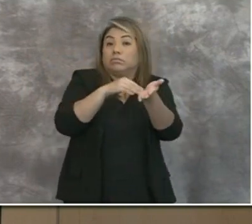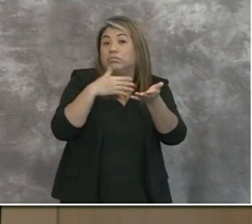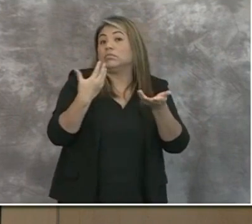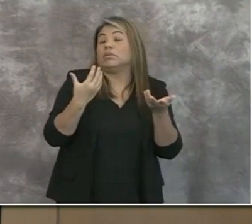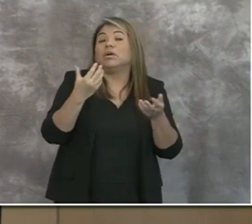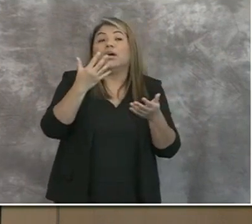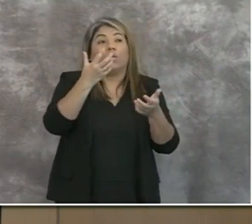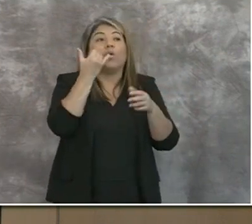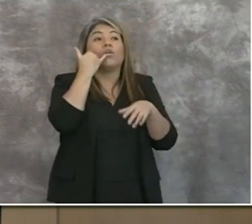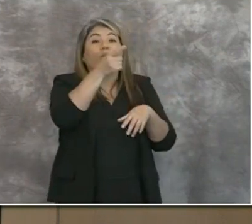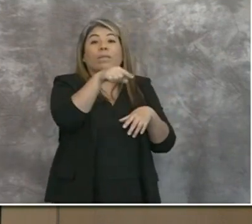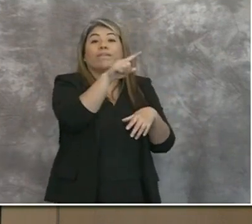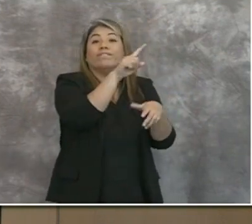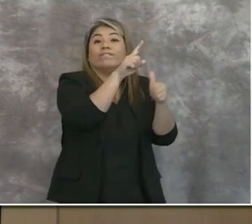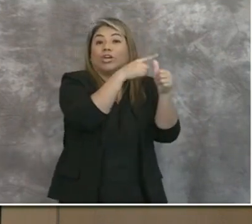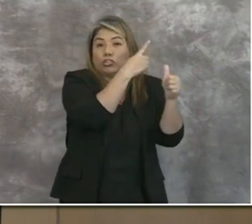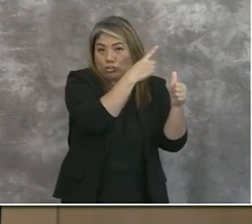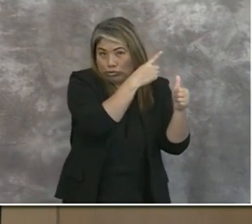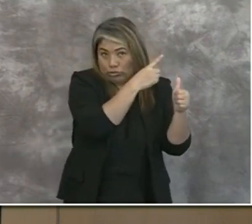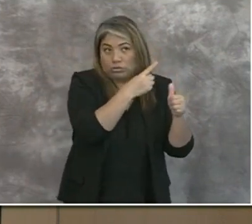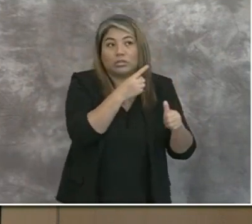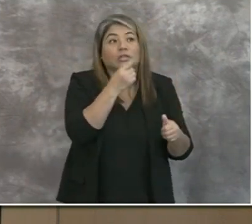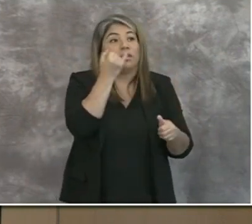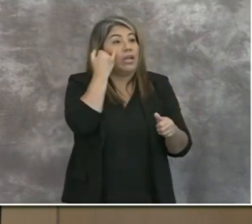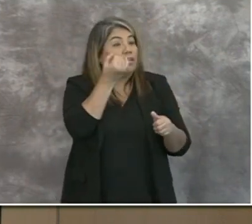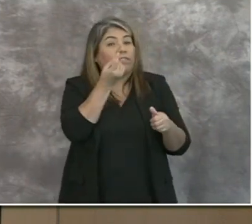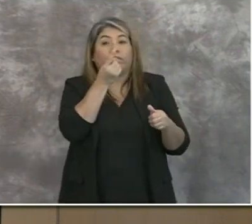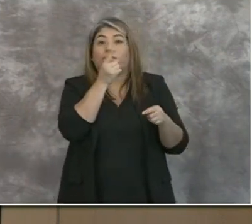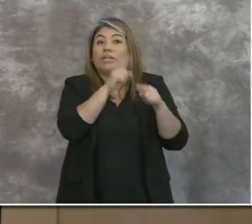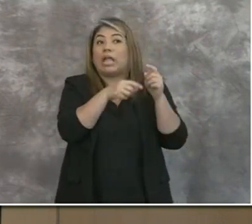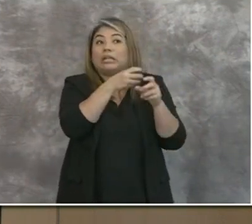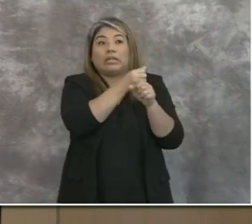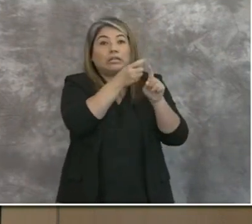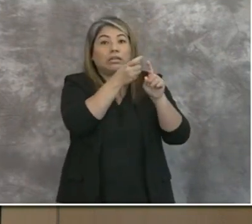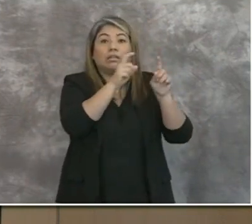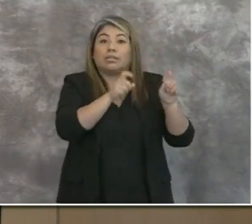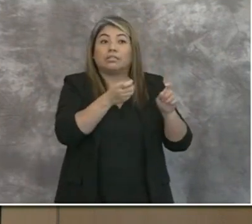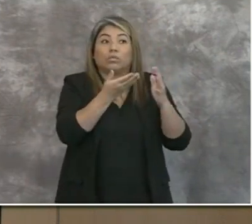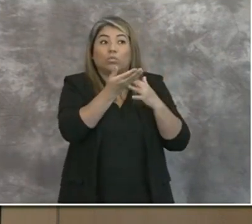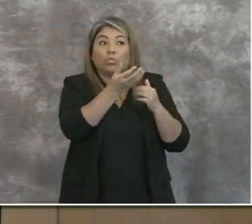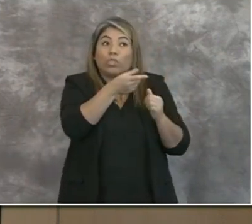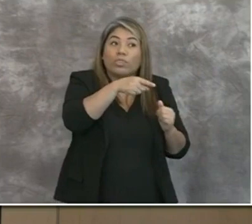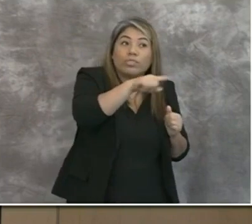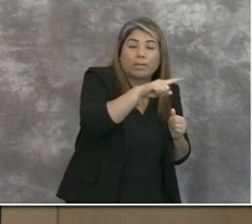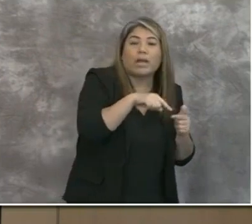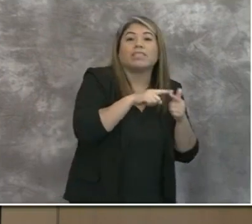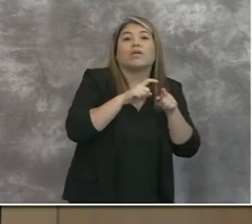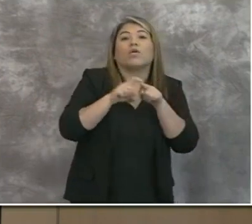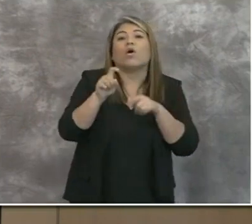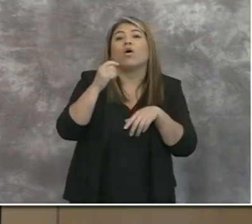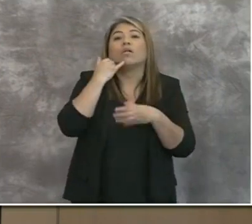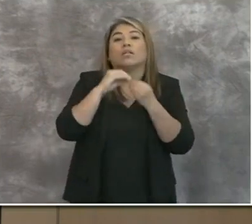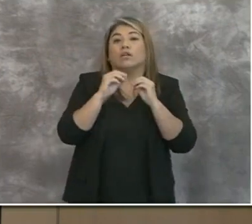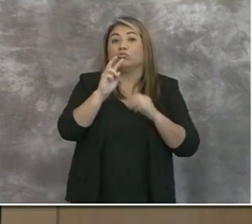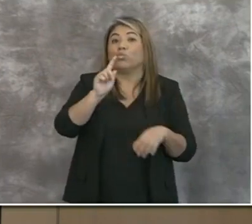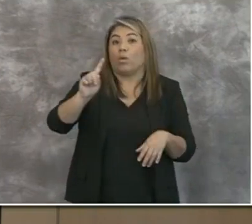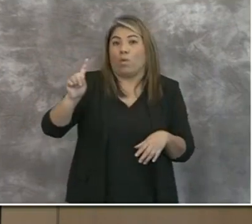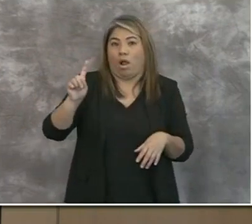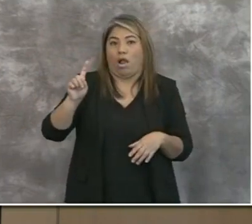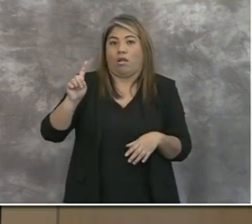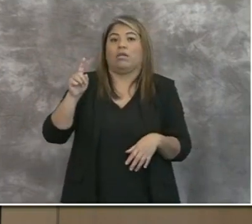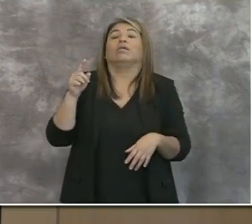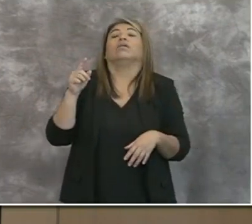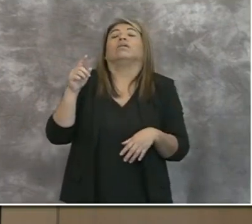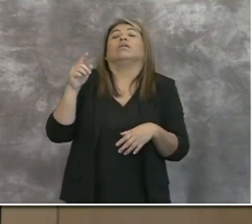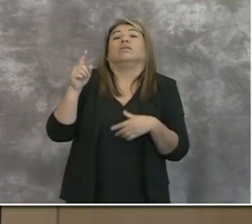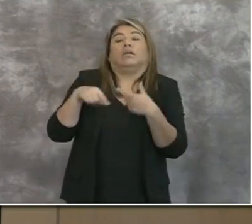we want you to call them first. If you cannot obtain a test through your health care provider, call 211. And then you